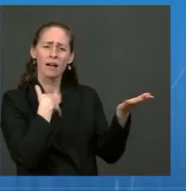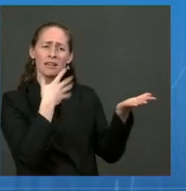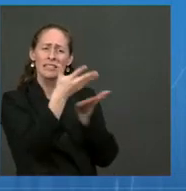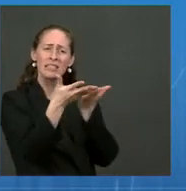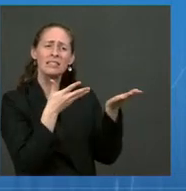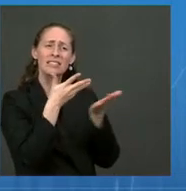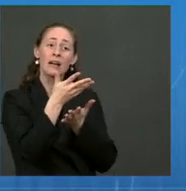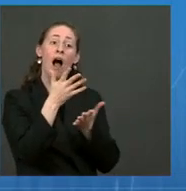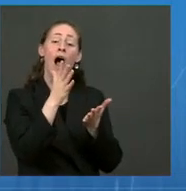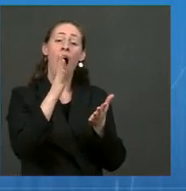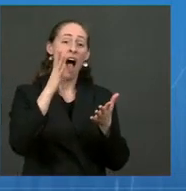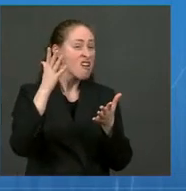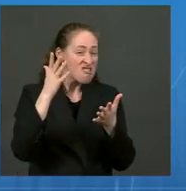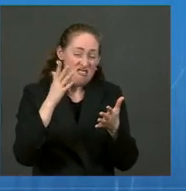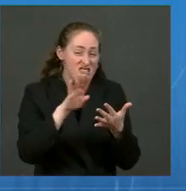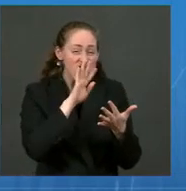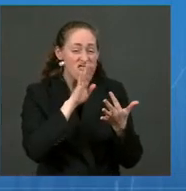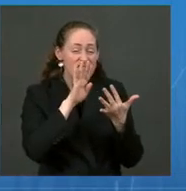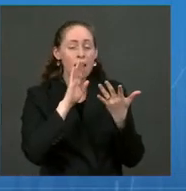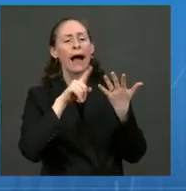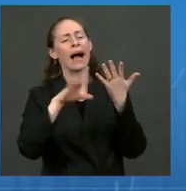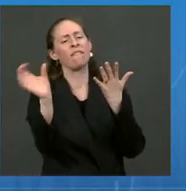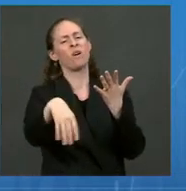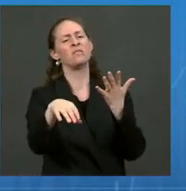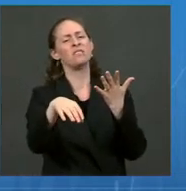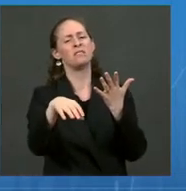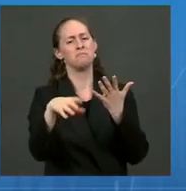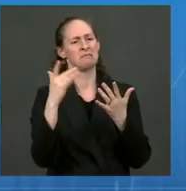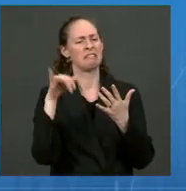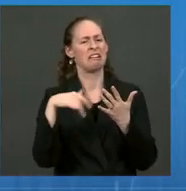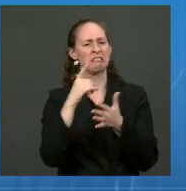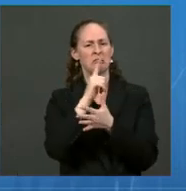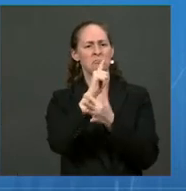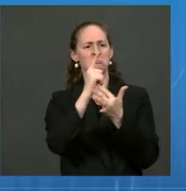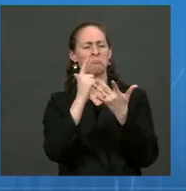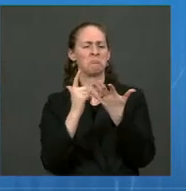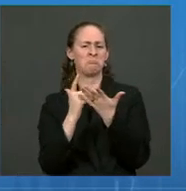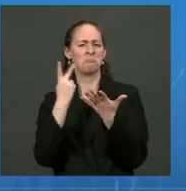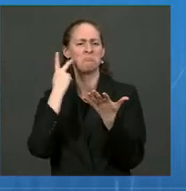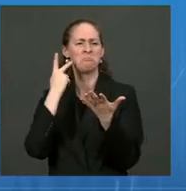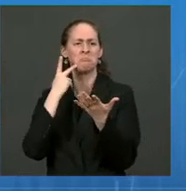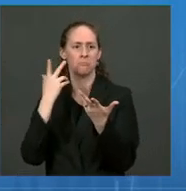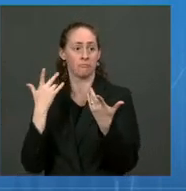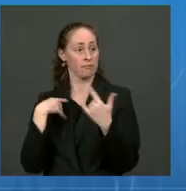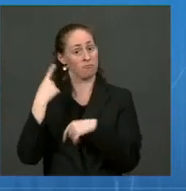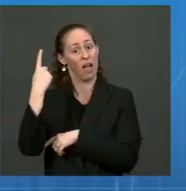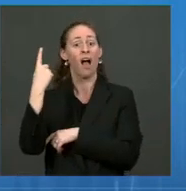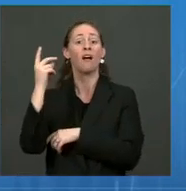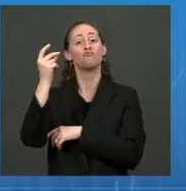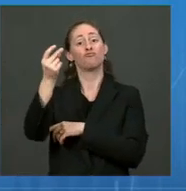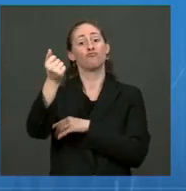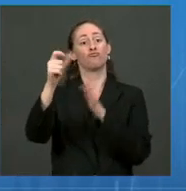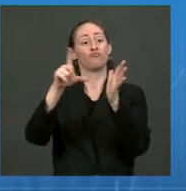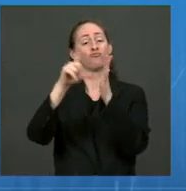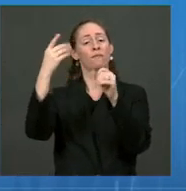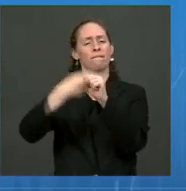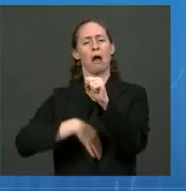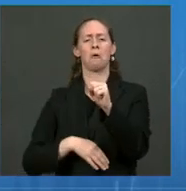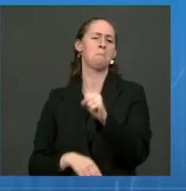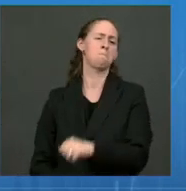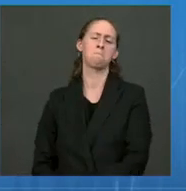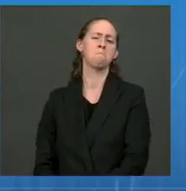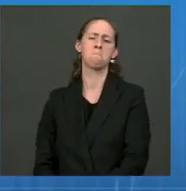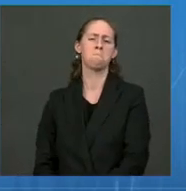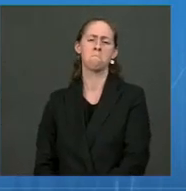processes play out across weeks, not days. And so to be clear, we're